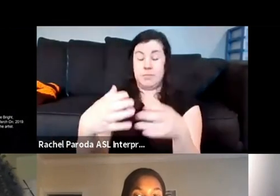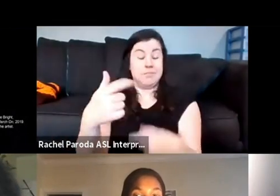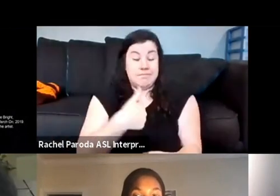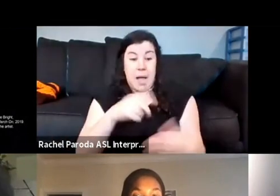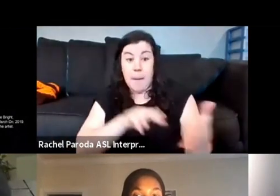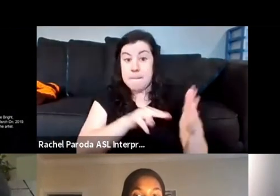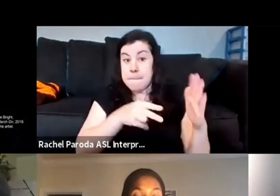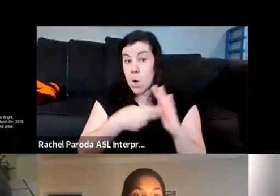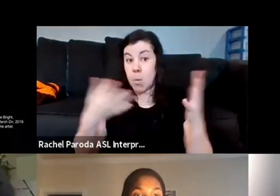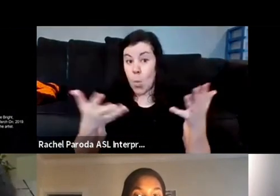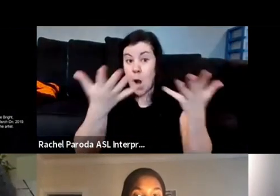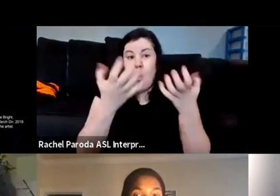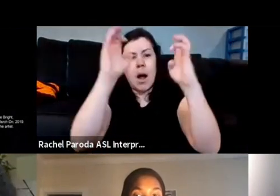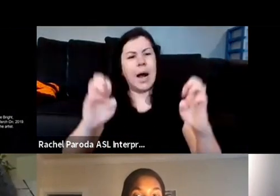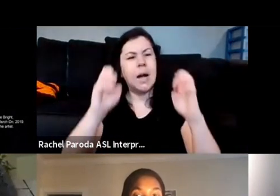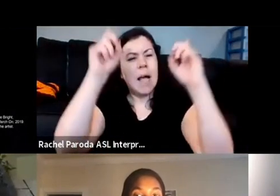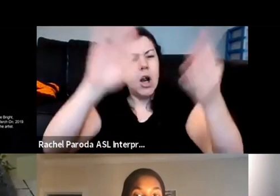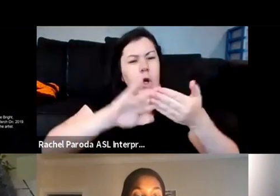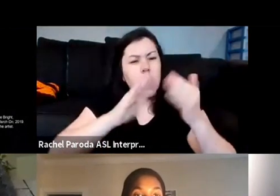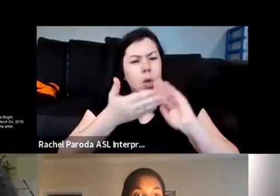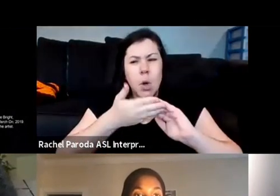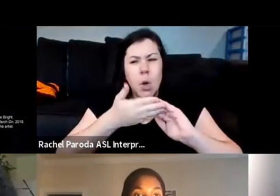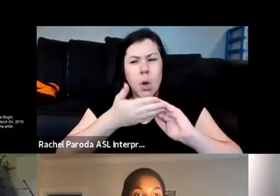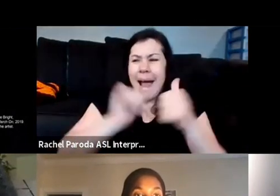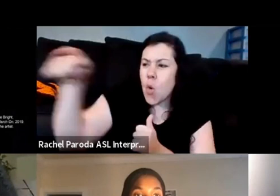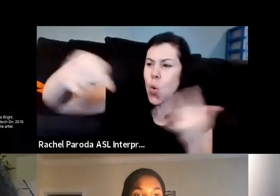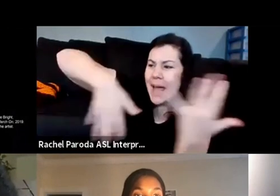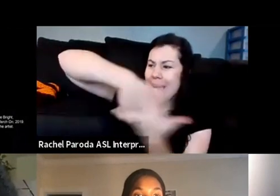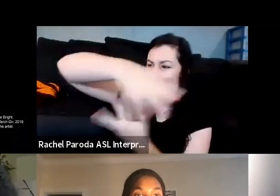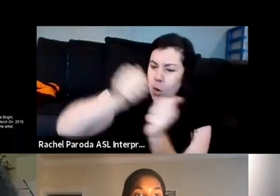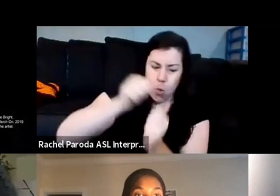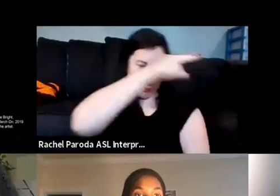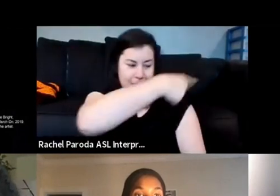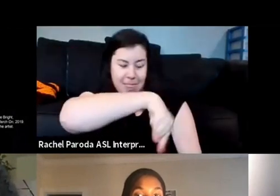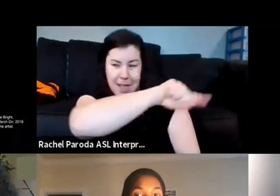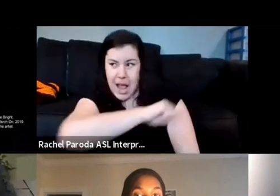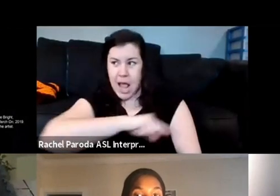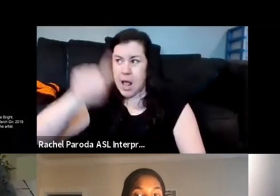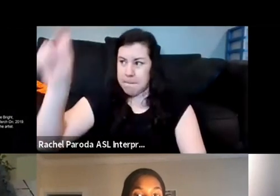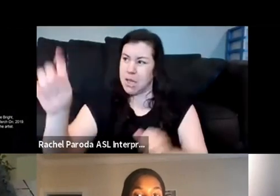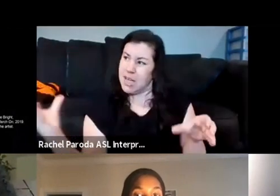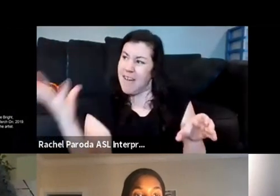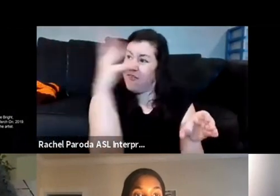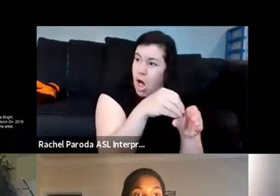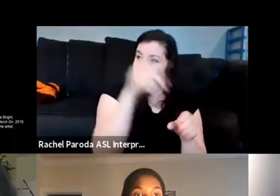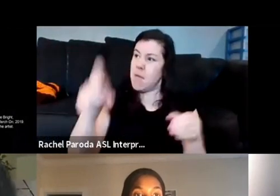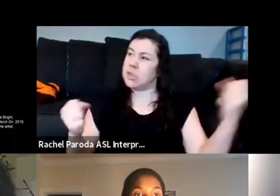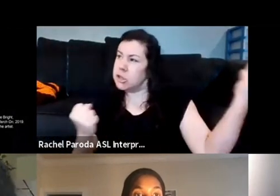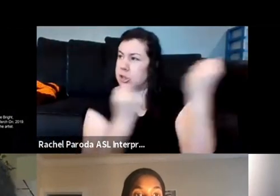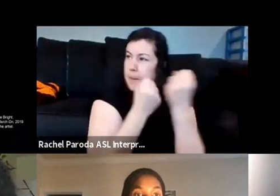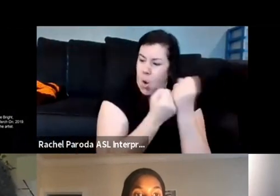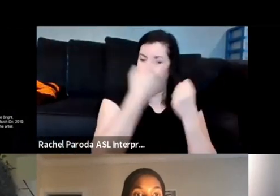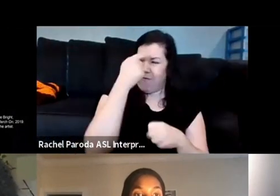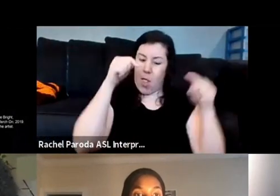focus of educating community on their interaction and the need for them to be civically engaged for these issues to